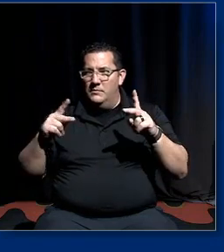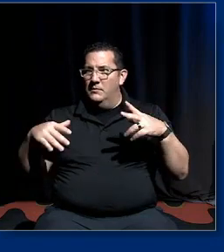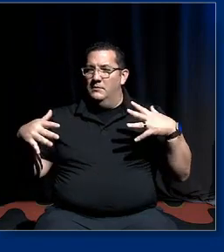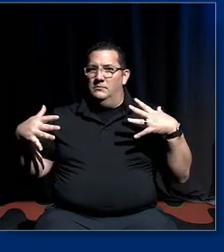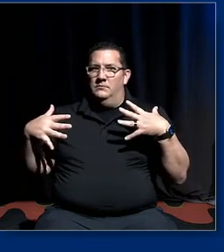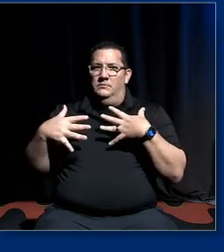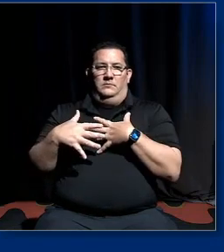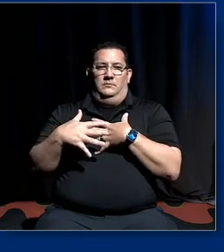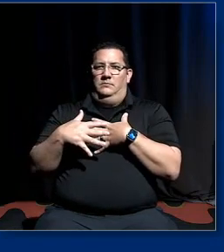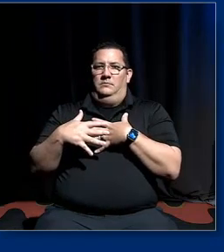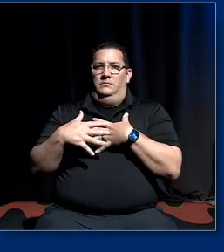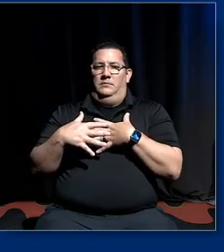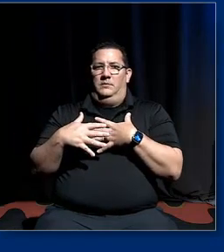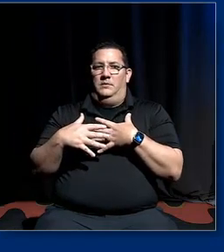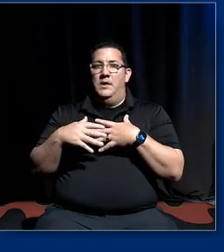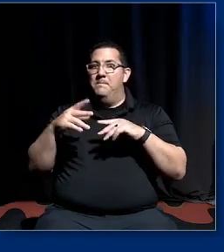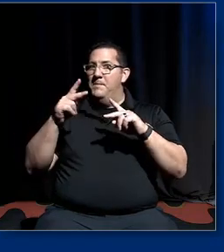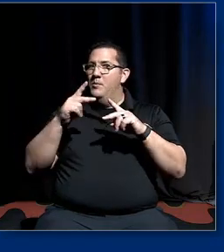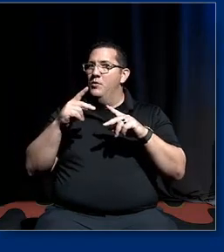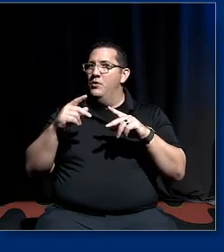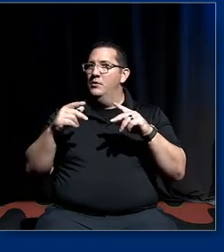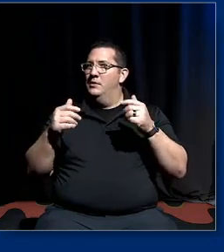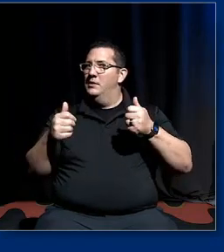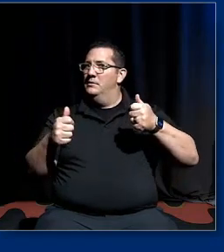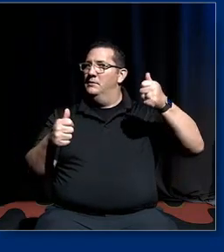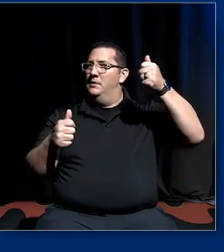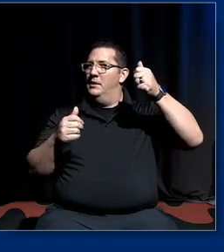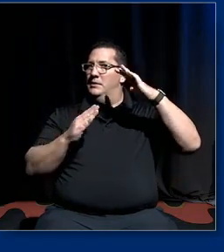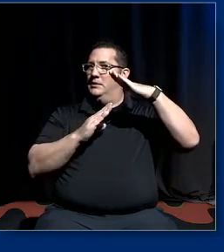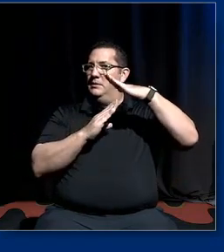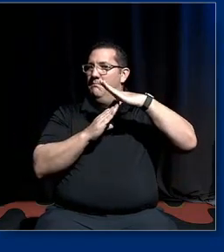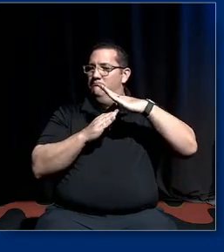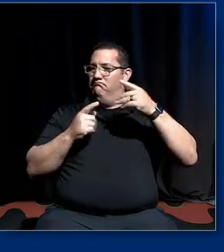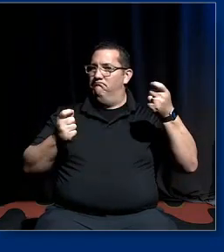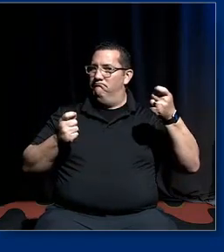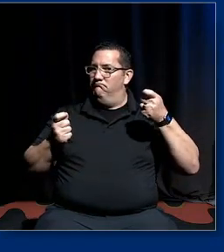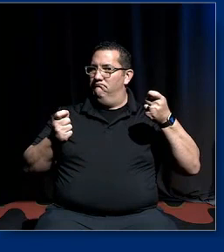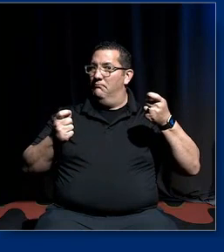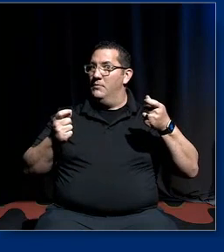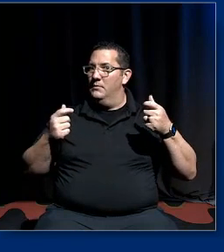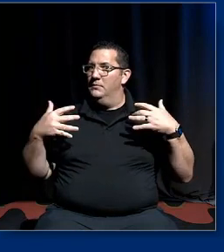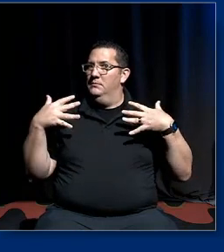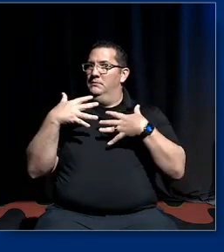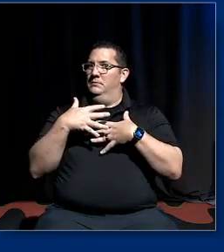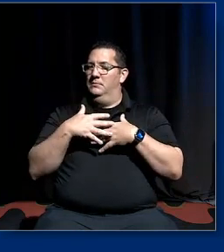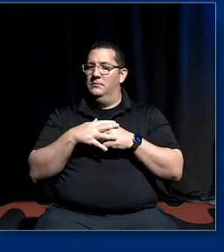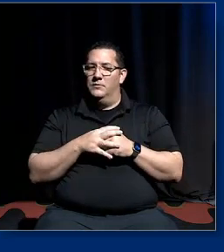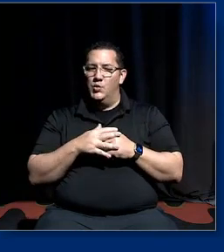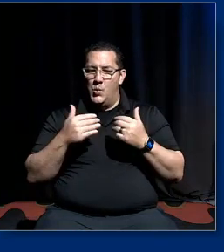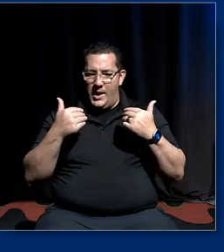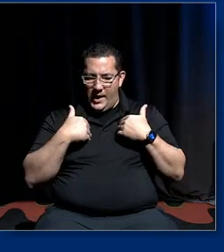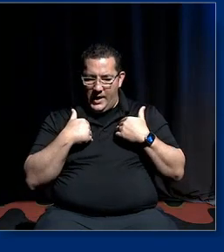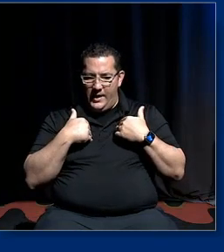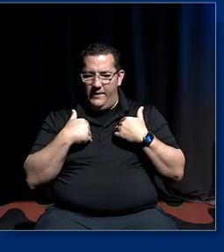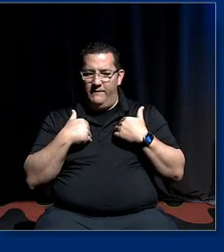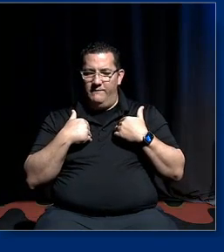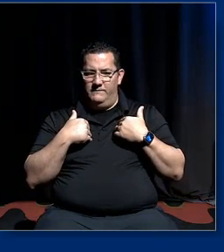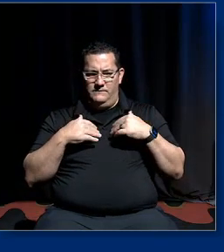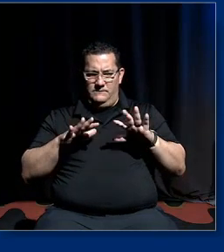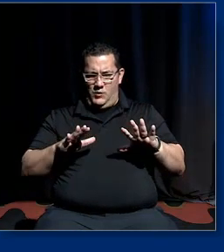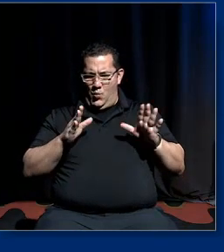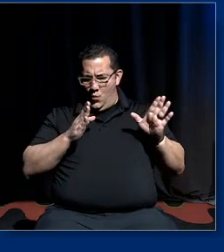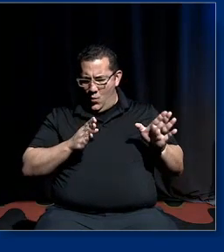the people at the top and so you had an organized coordinated